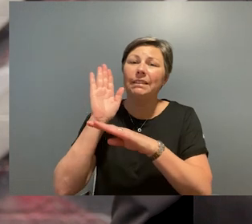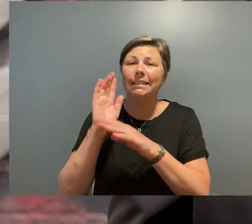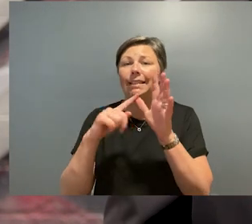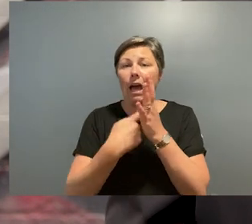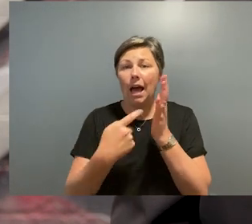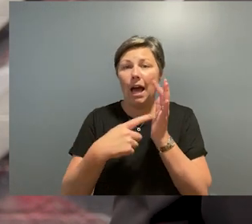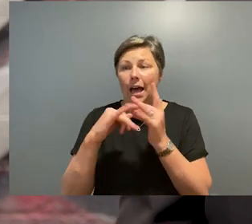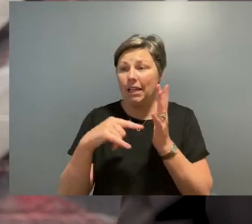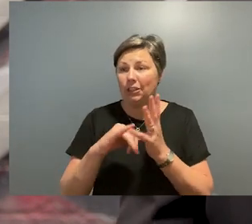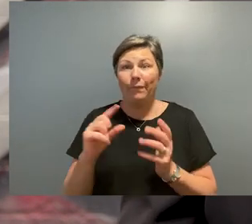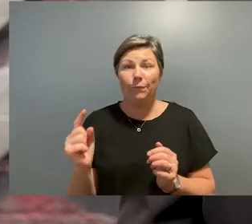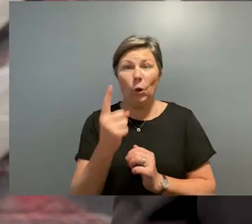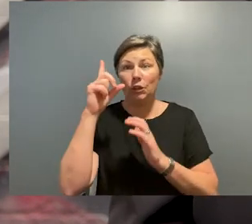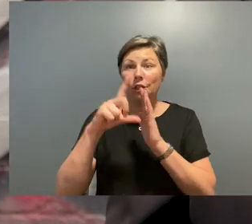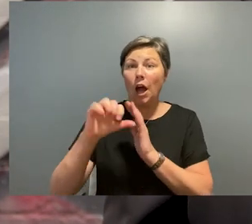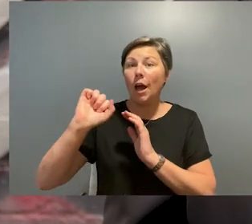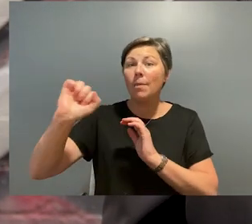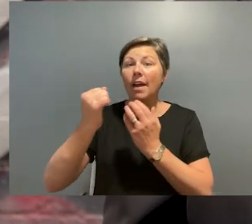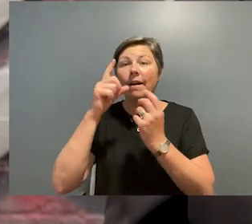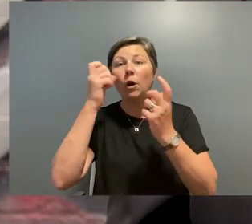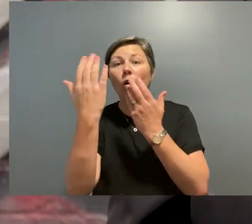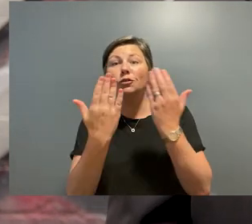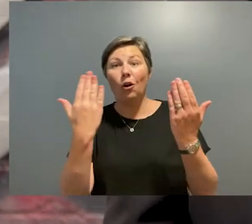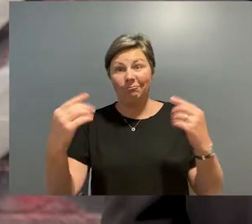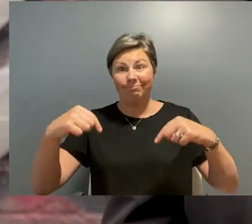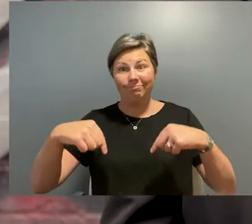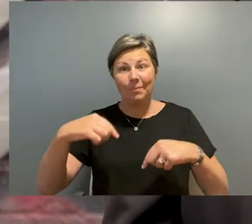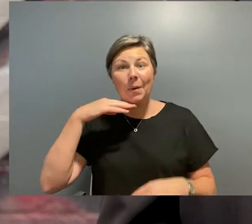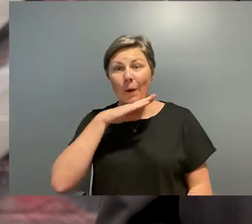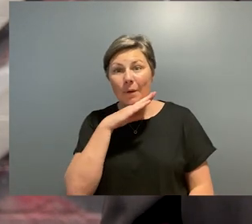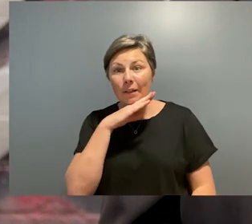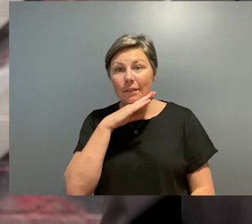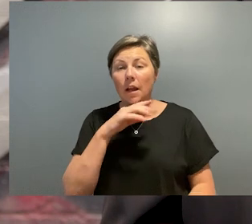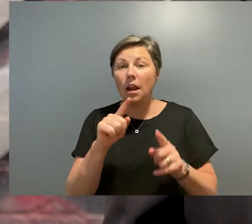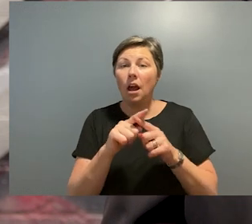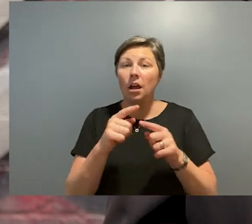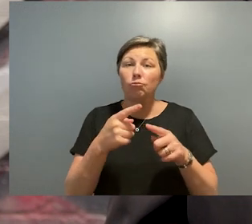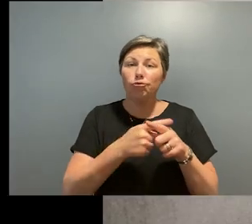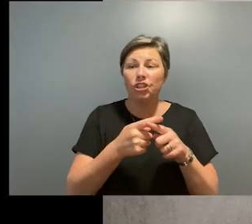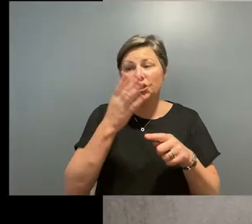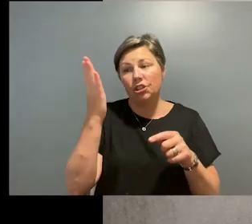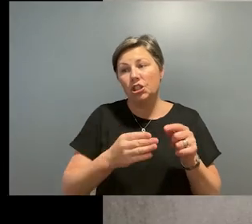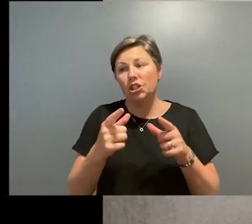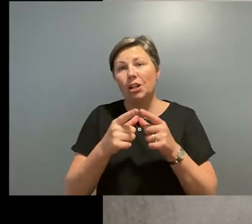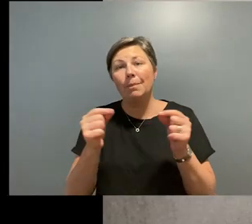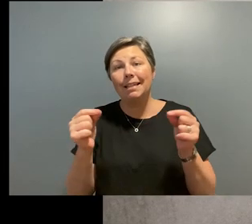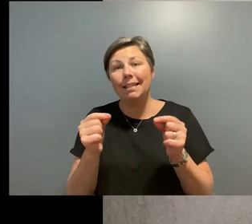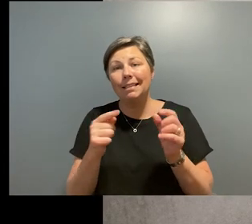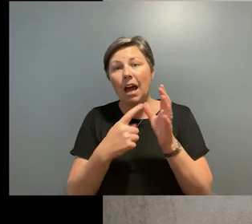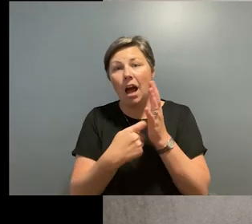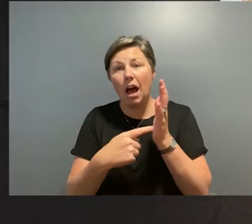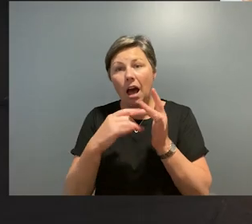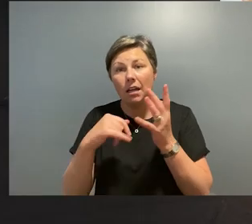exclusively in melbourne for photo 2021 these include british japanese artist simon frujiwara's